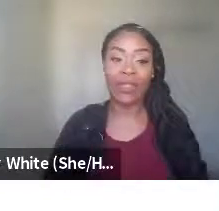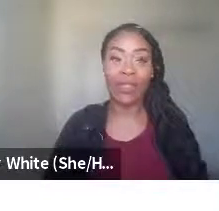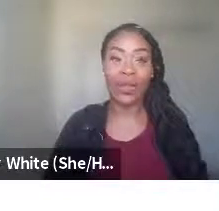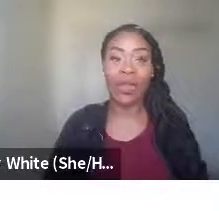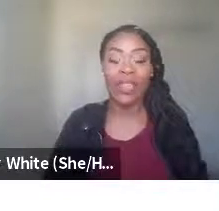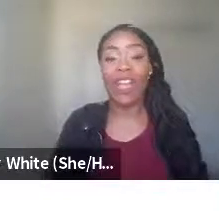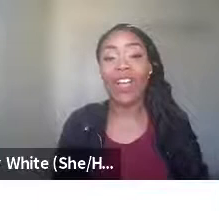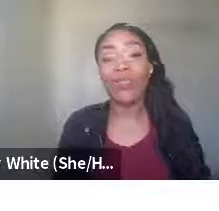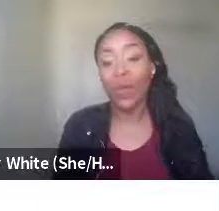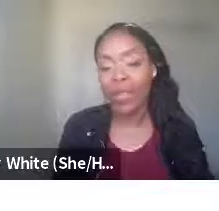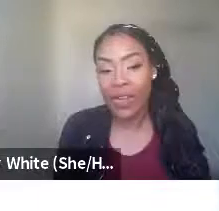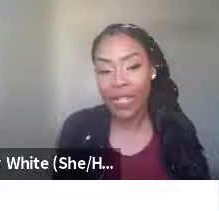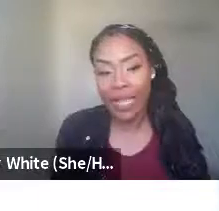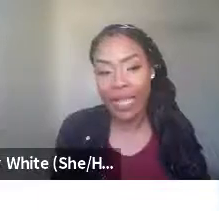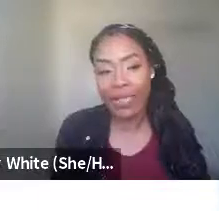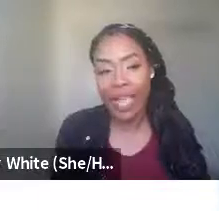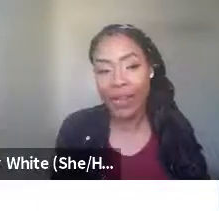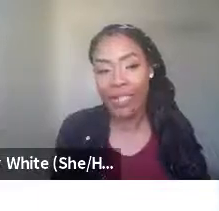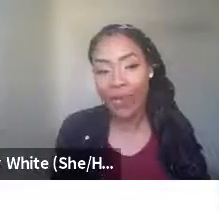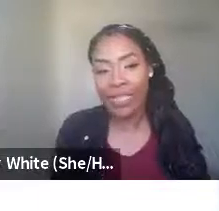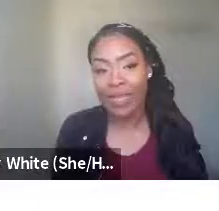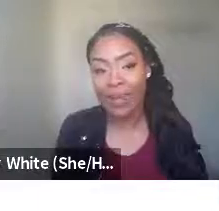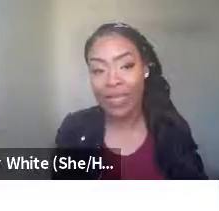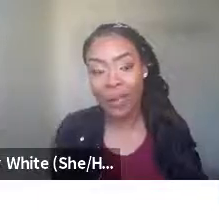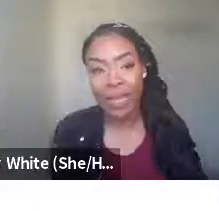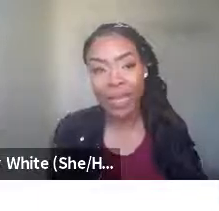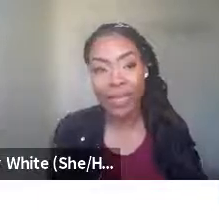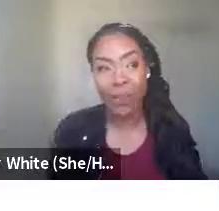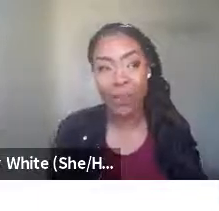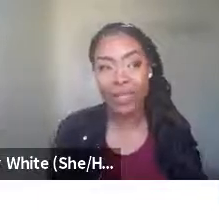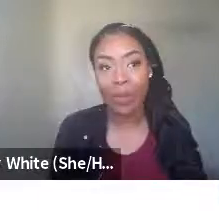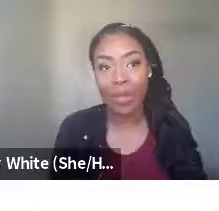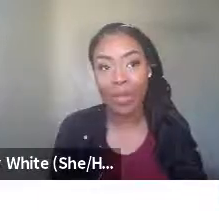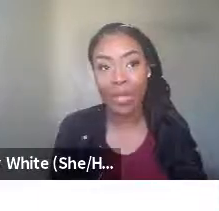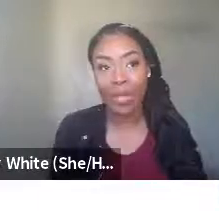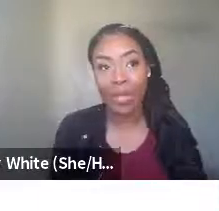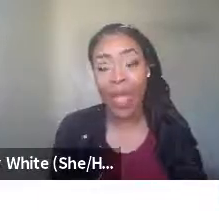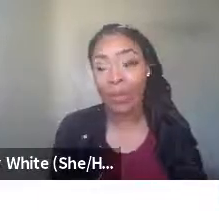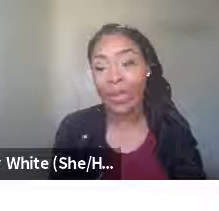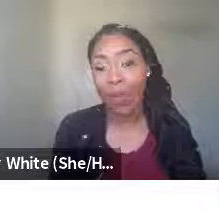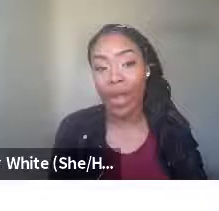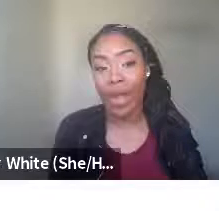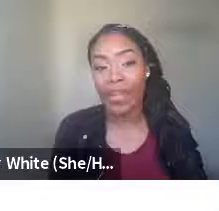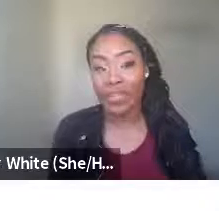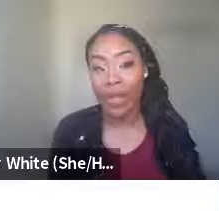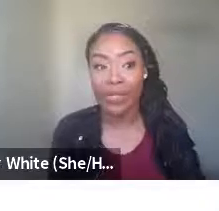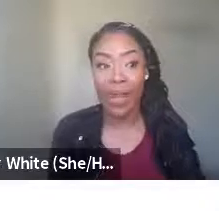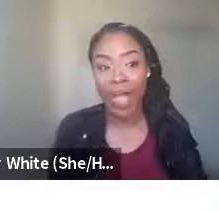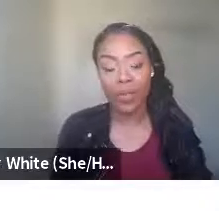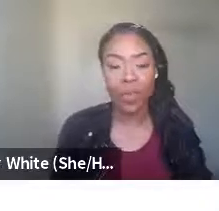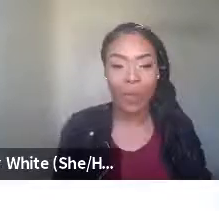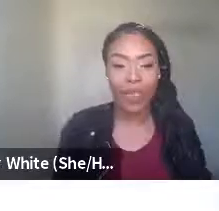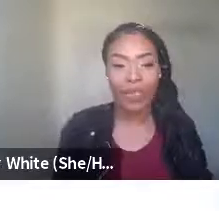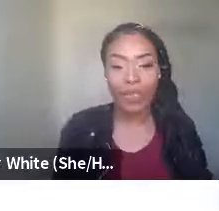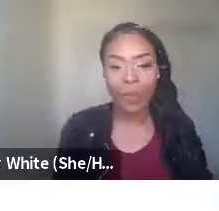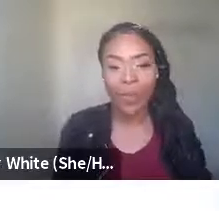well. Right. Right. so they fully understands that every time we see something in the media that someone is going to be might be more anxious. Right. And so